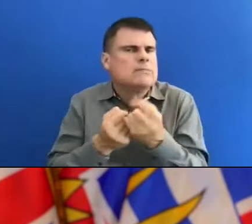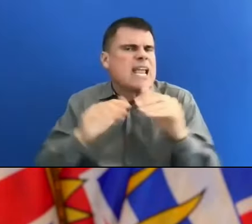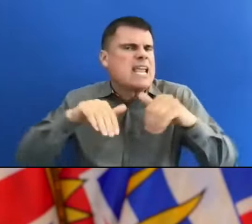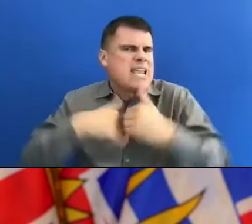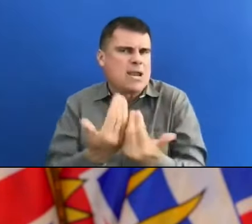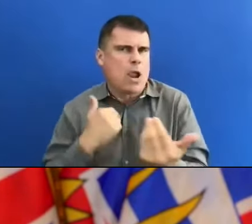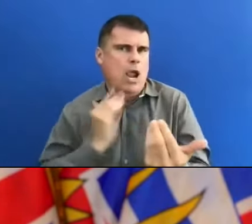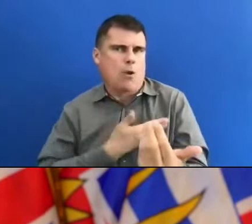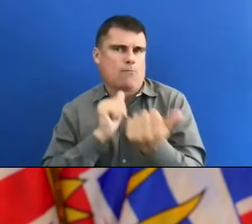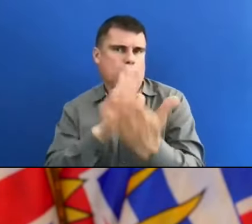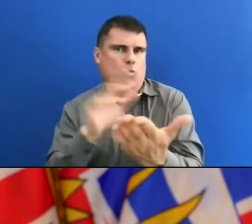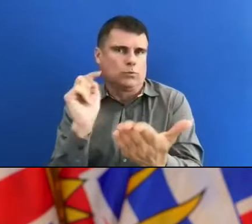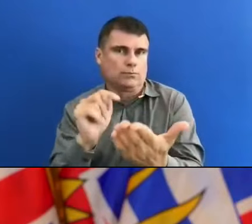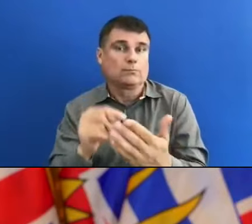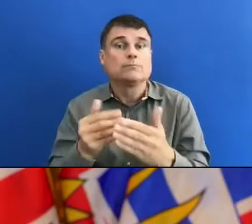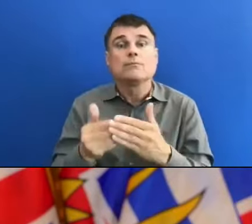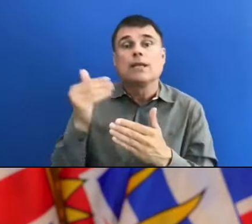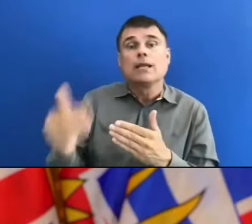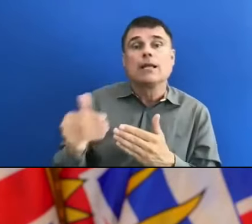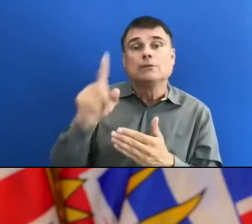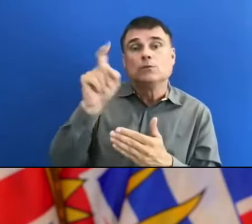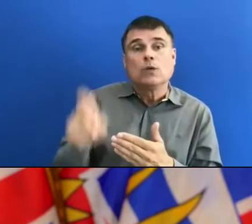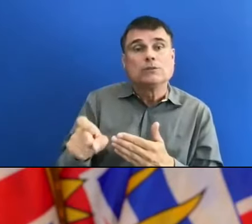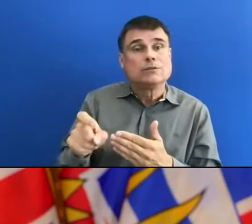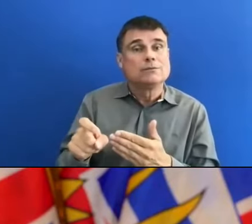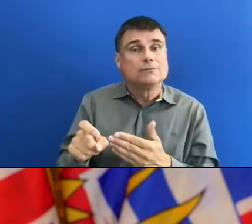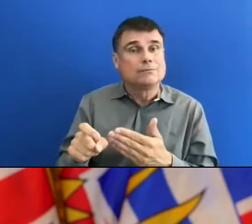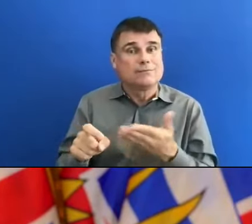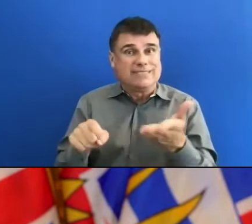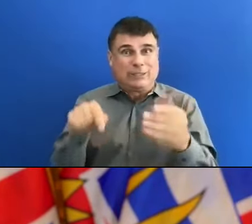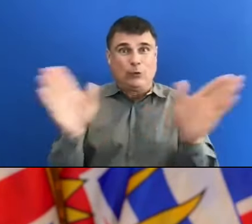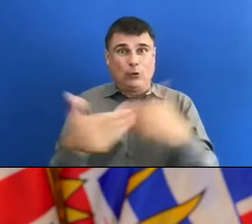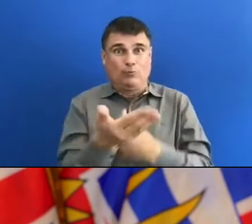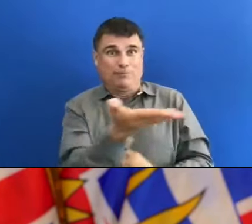Okay, we'll go to Binder Sajjan next. Next question is